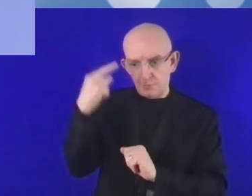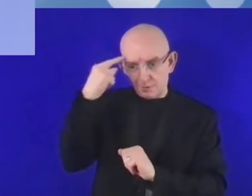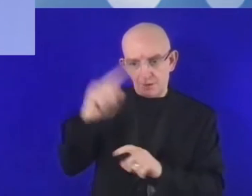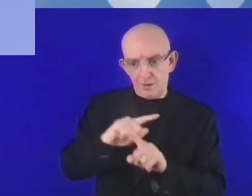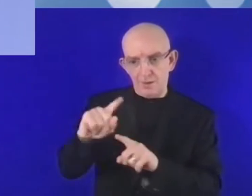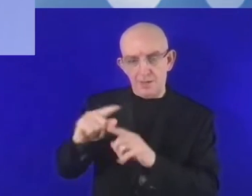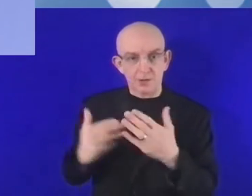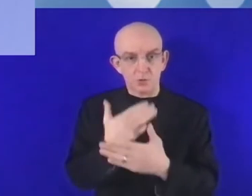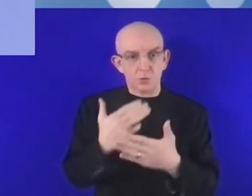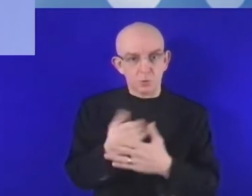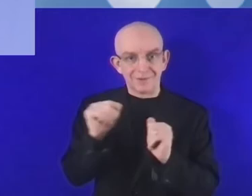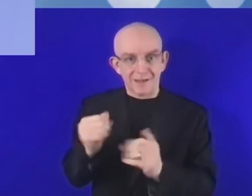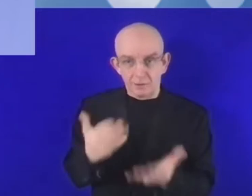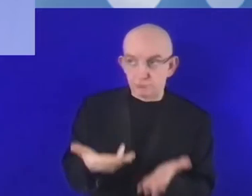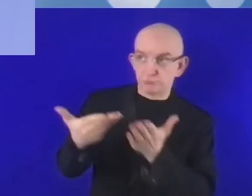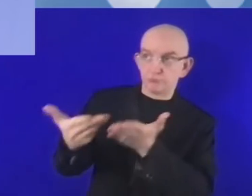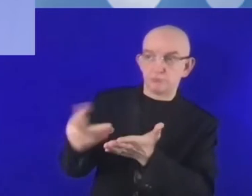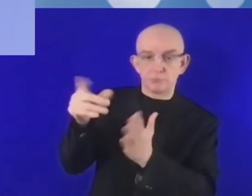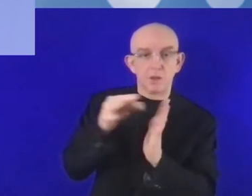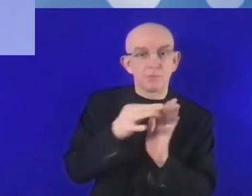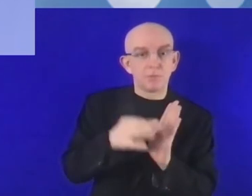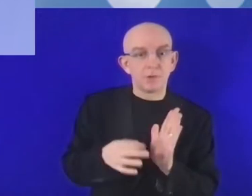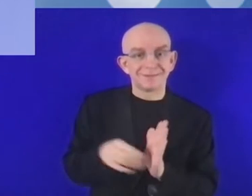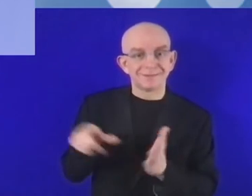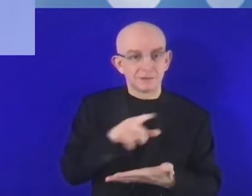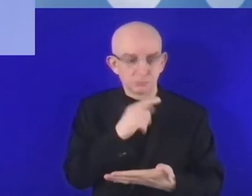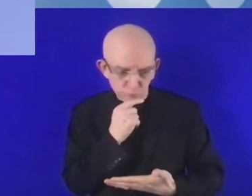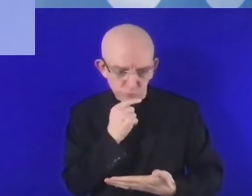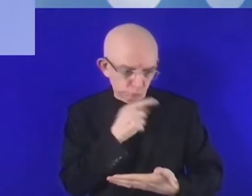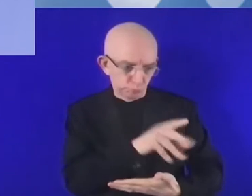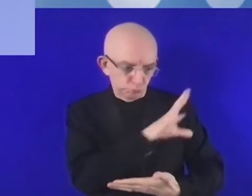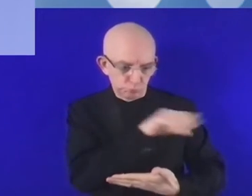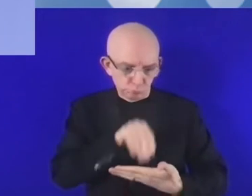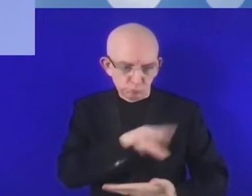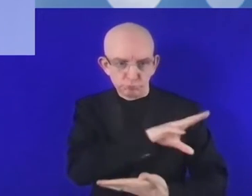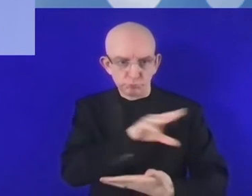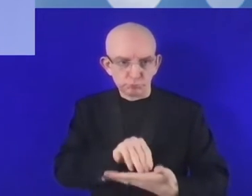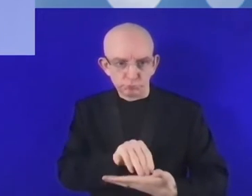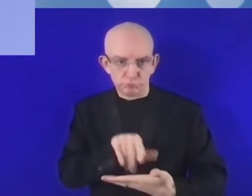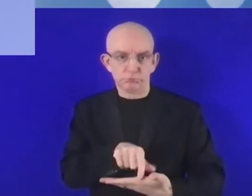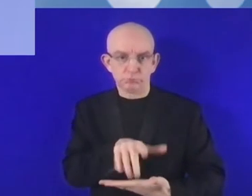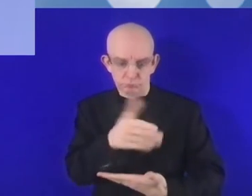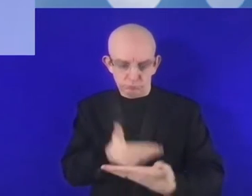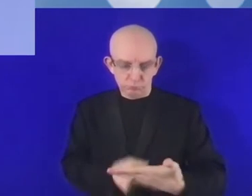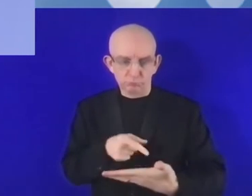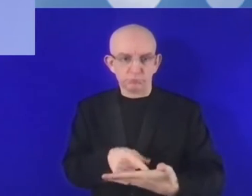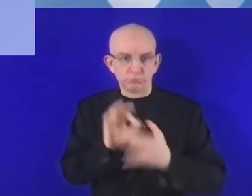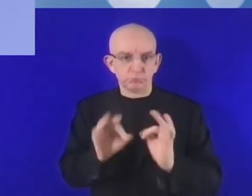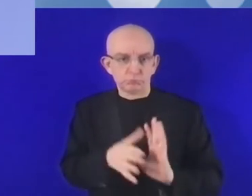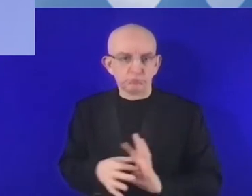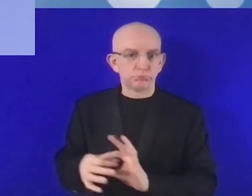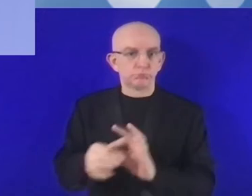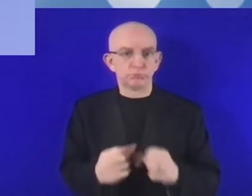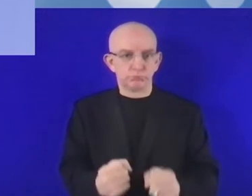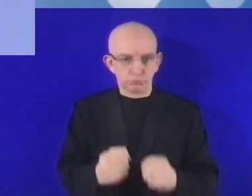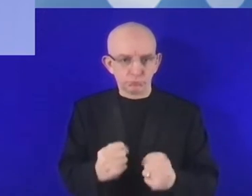engagement, introducing new regulatory solutions for investment and doing businesses, and reversing